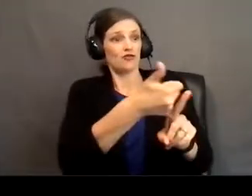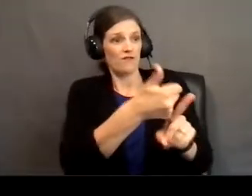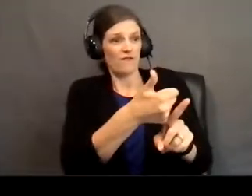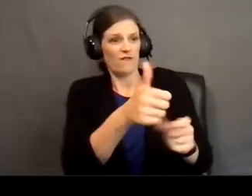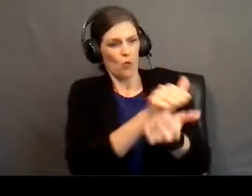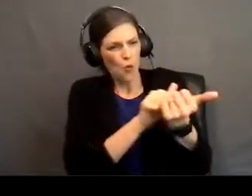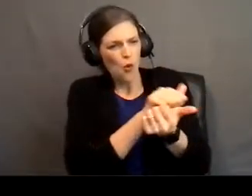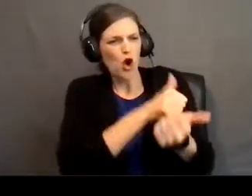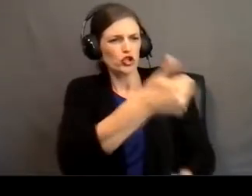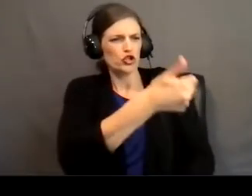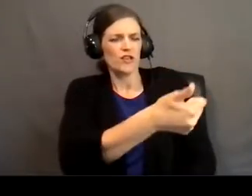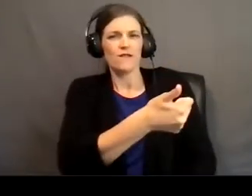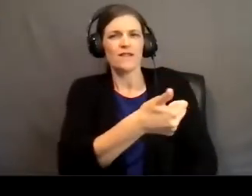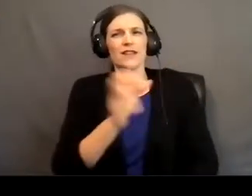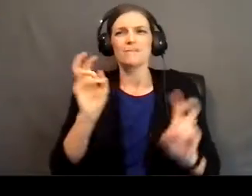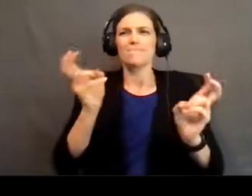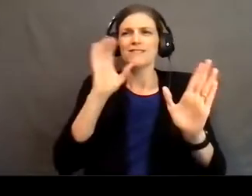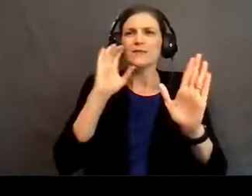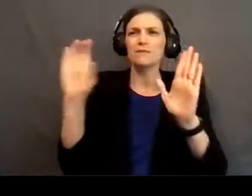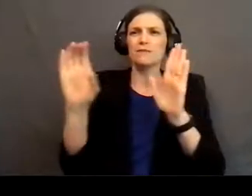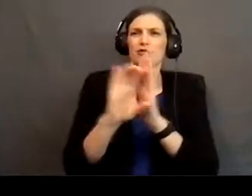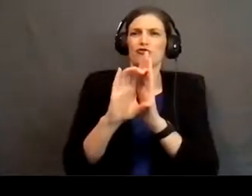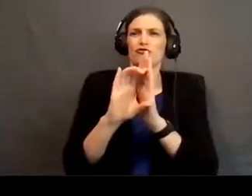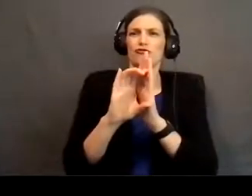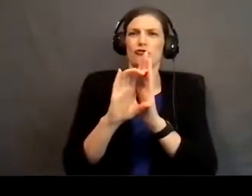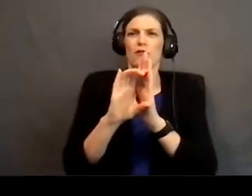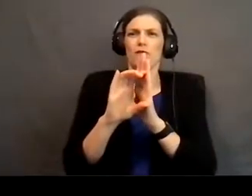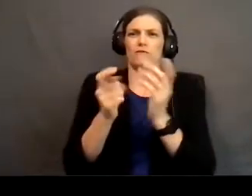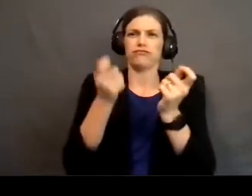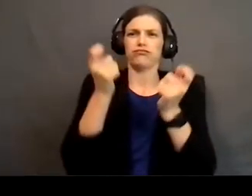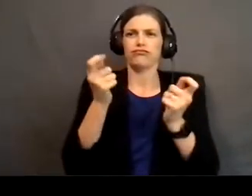yourselves. It's this picture of washing away the evil.